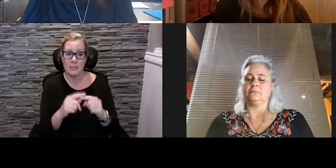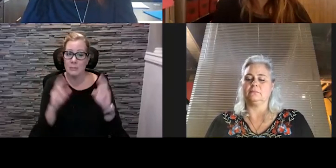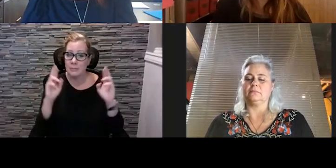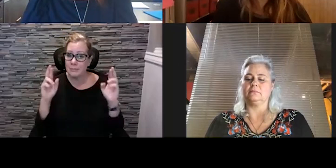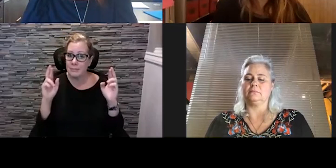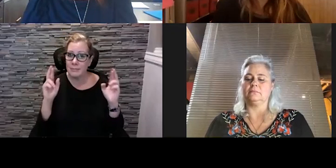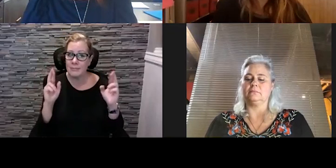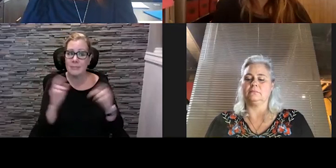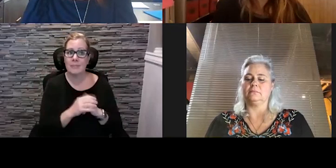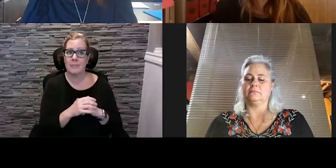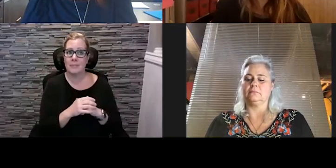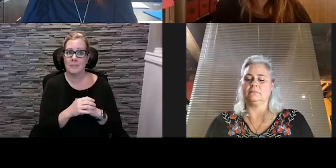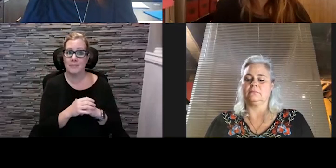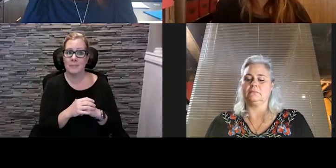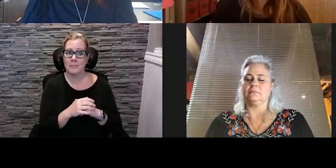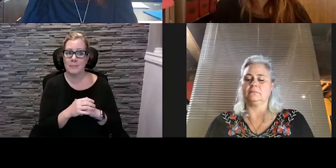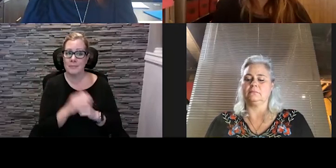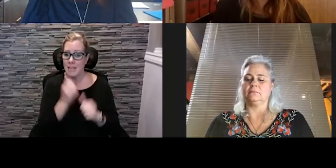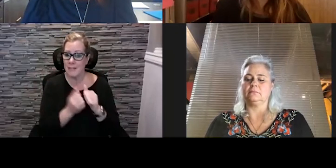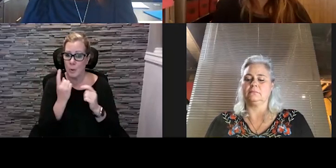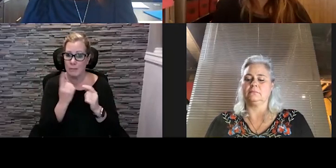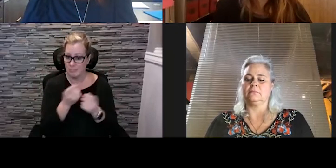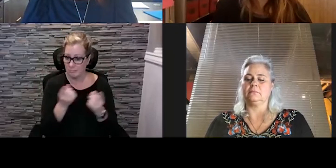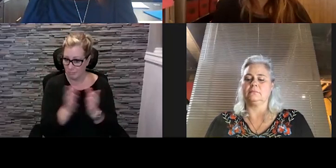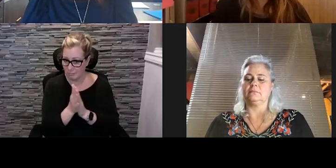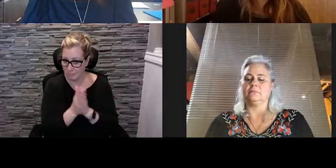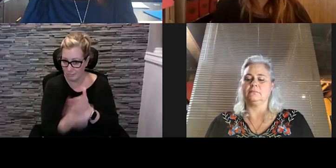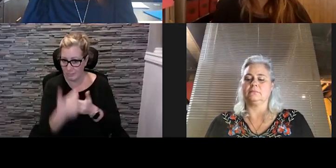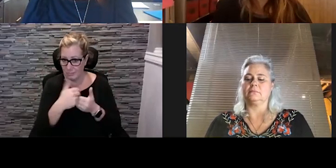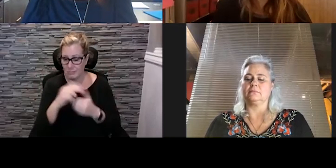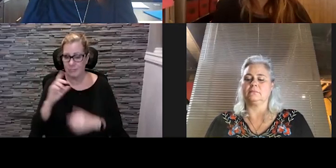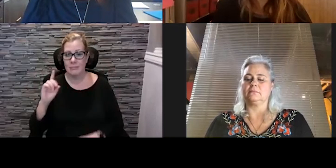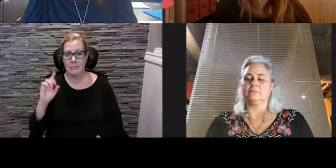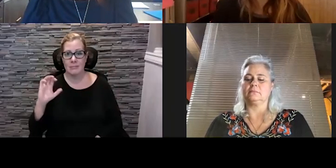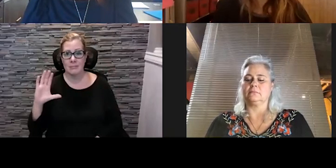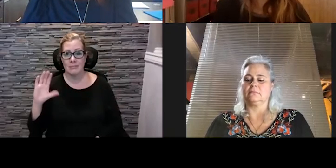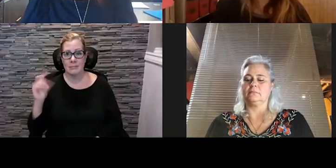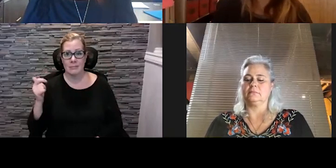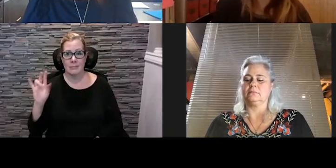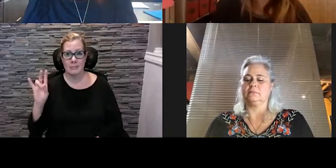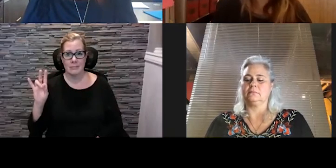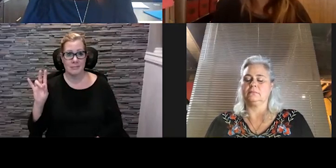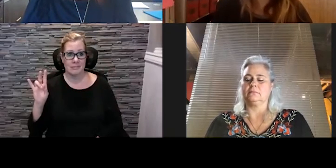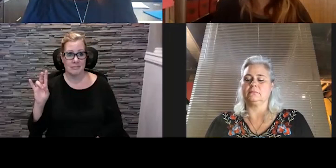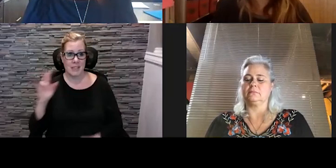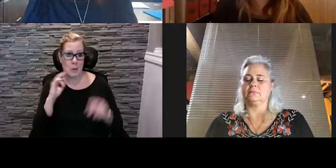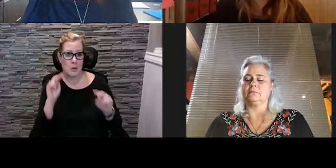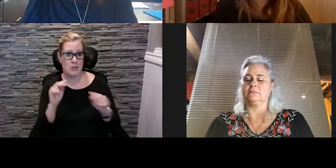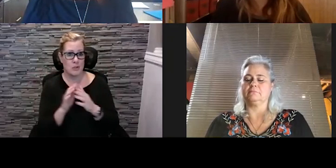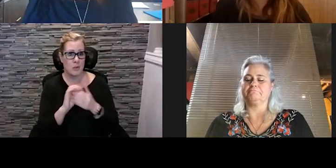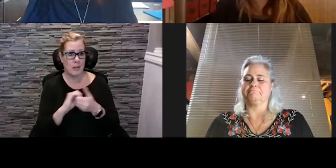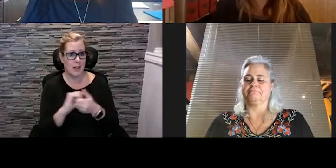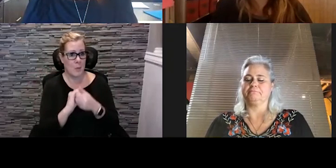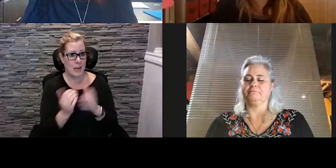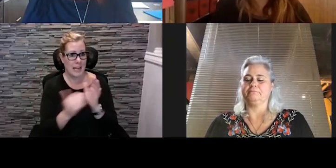everybody will uh be able to join us december the 17th as we look to um collaborate together and continue the